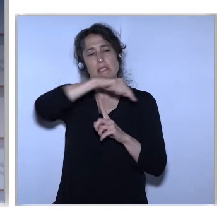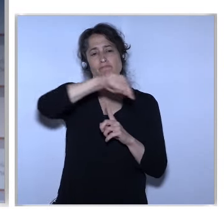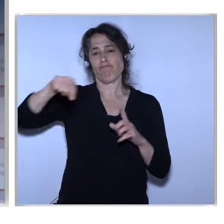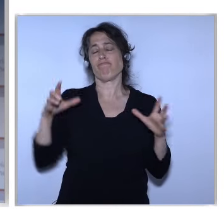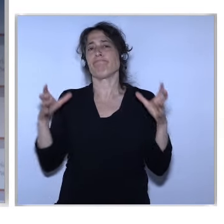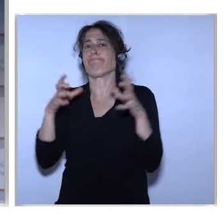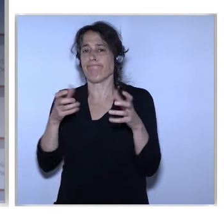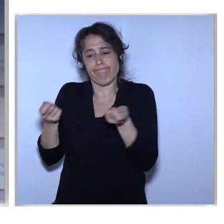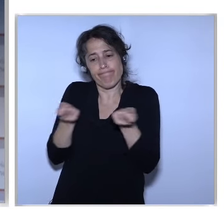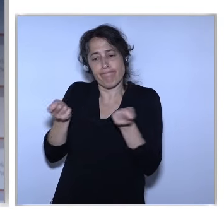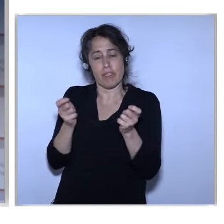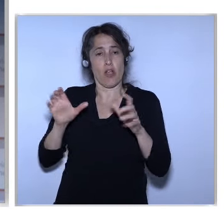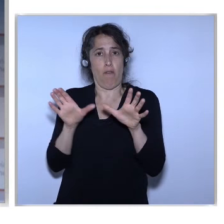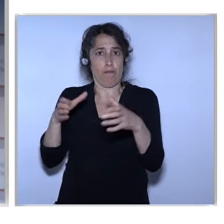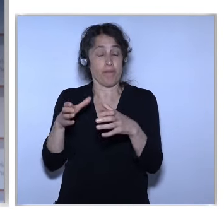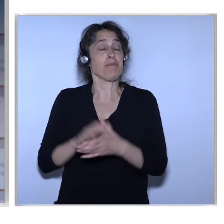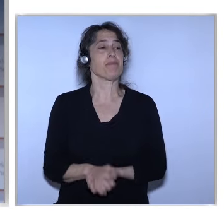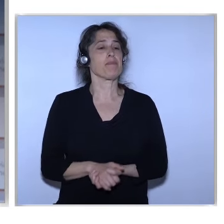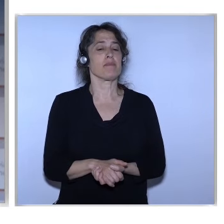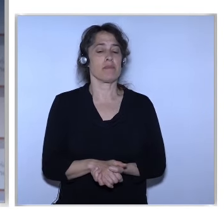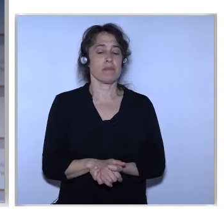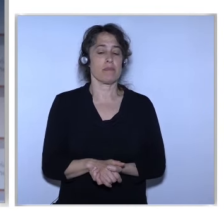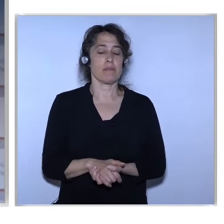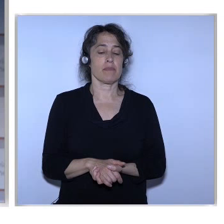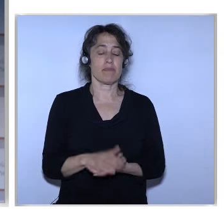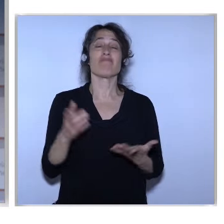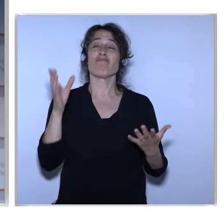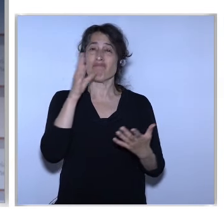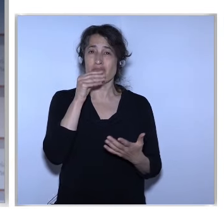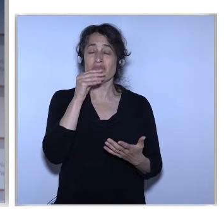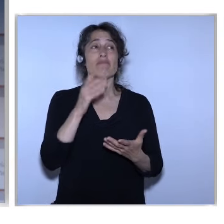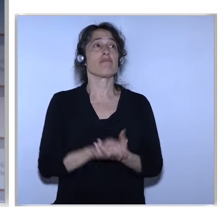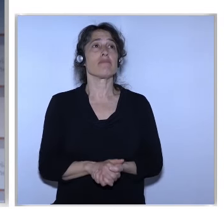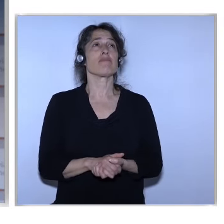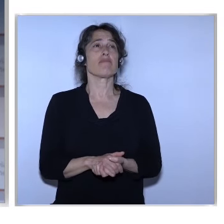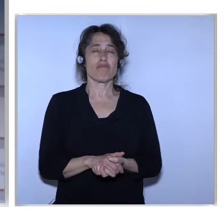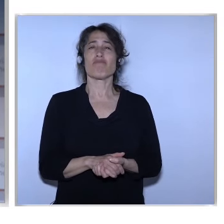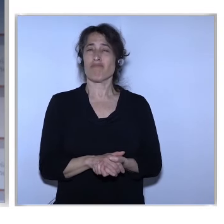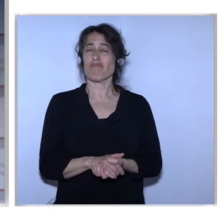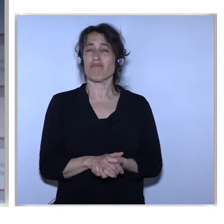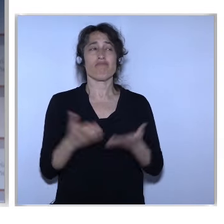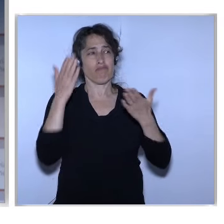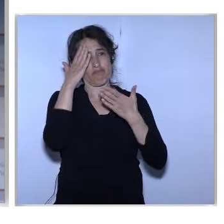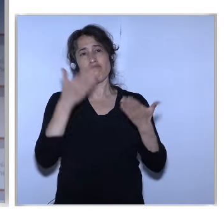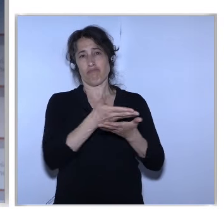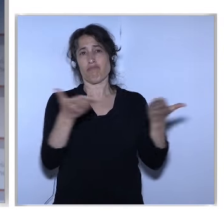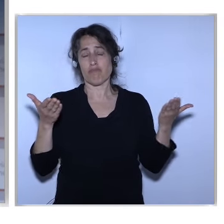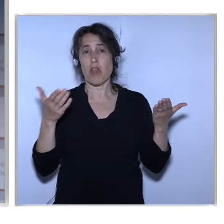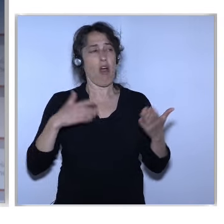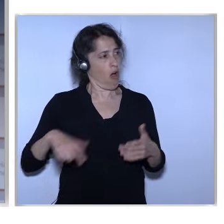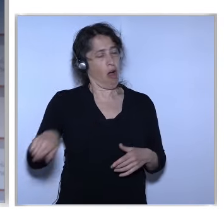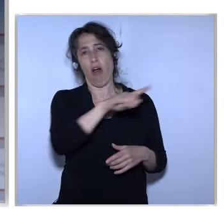I think it's just A fair to start That most likely Close to everyone here We can agree That digitalization